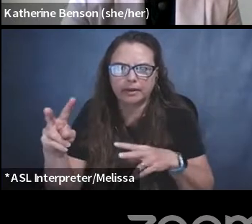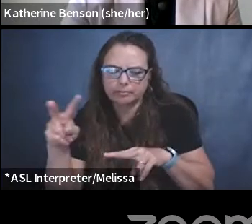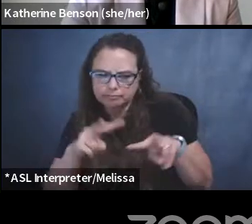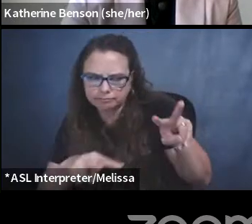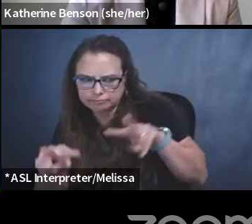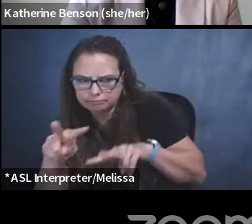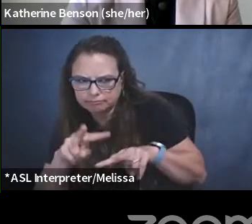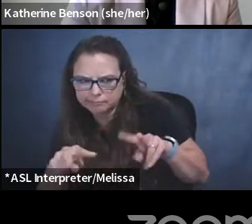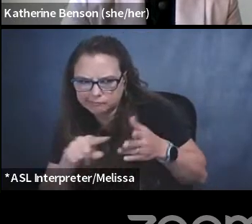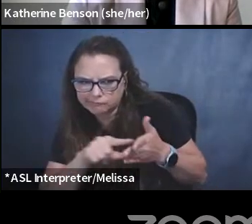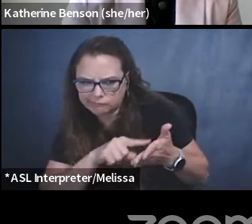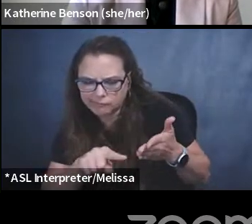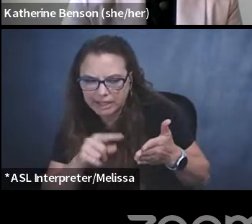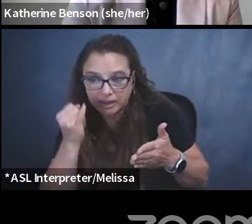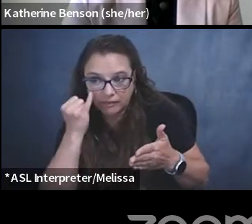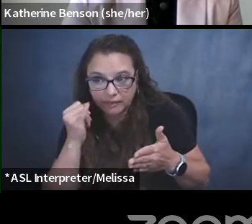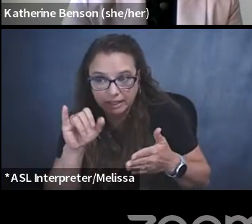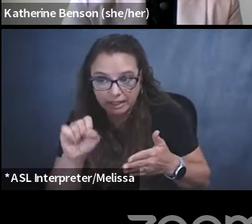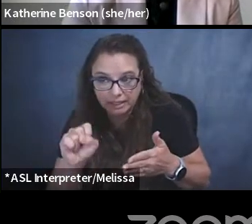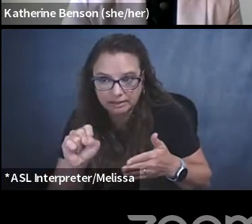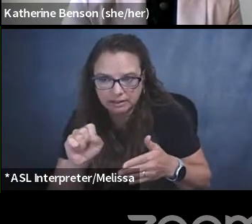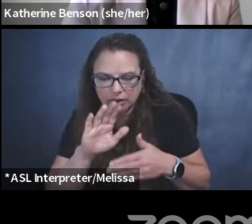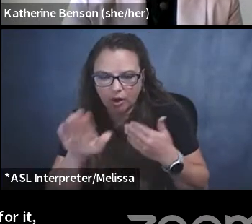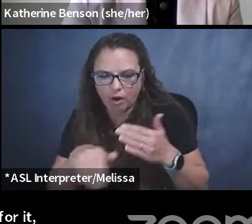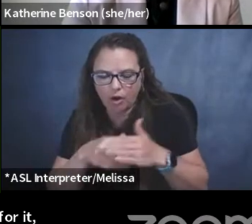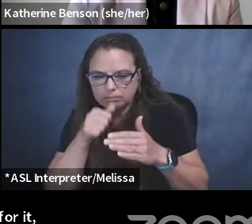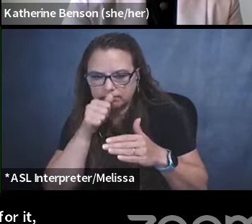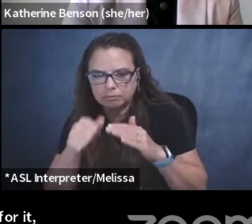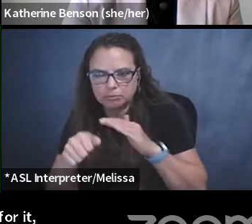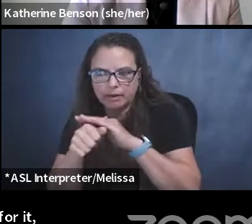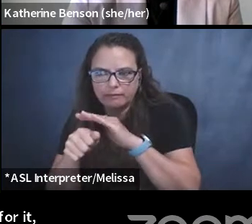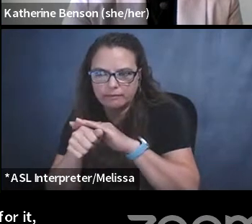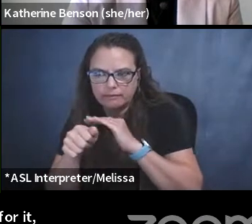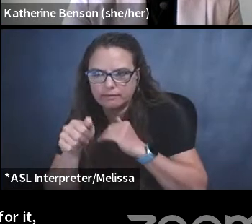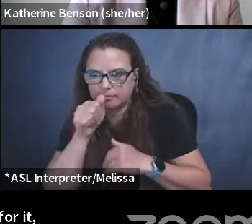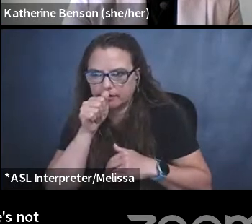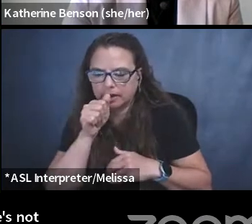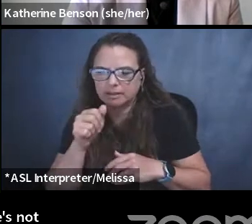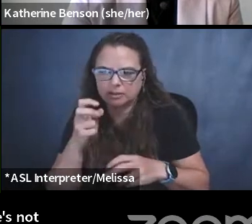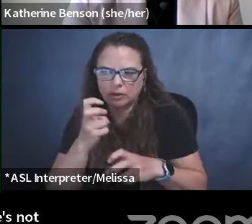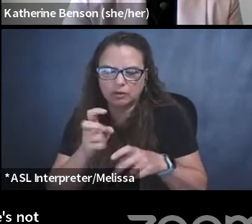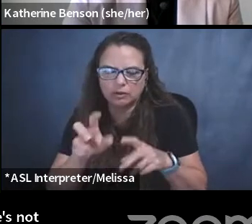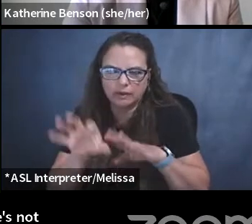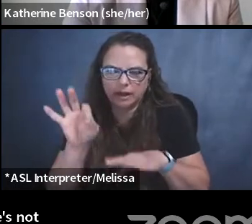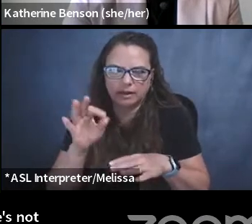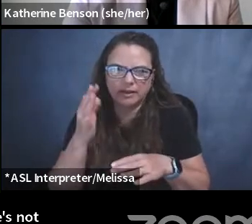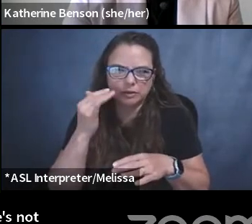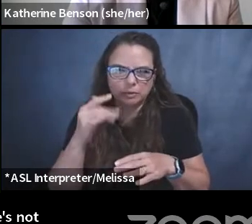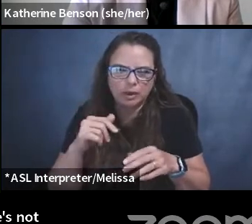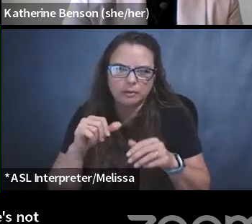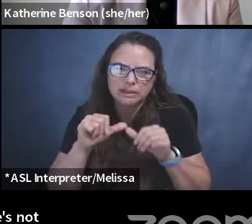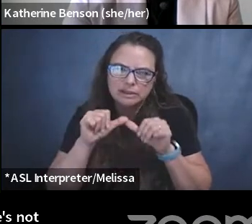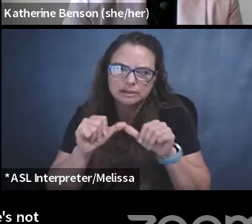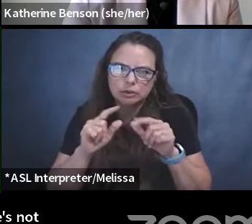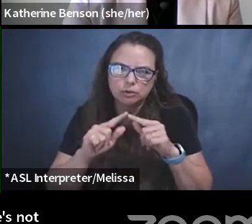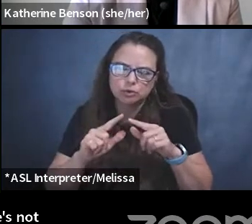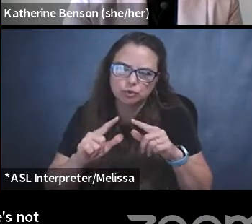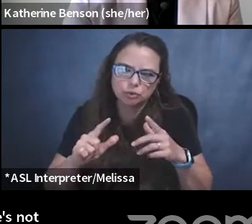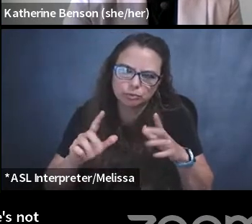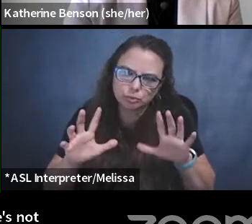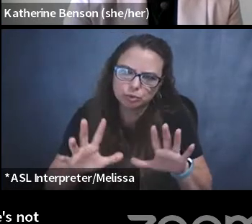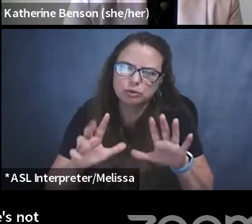behind closed doors. So it's, it's hard to find out. And that's why we keep pushing for more oversight and transparency. Um,